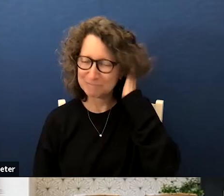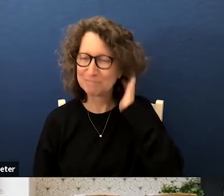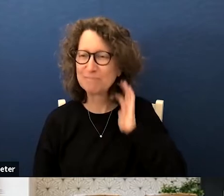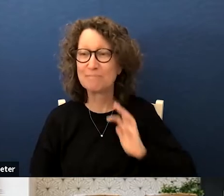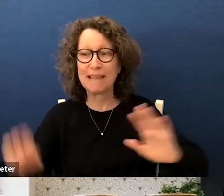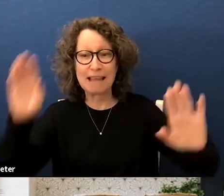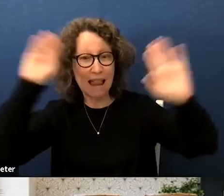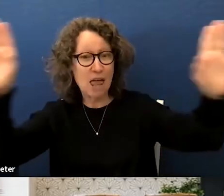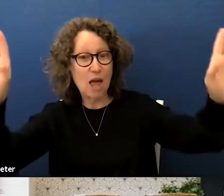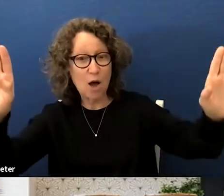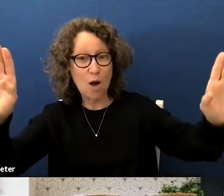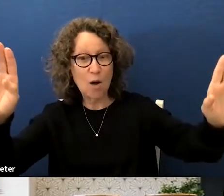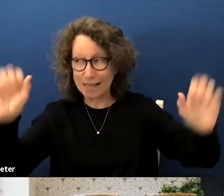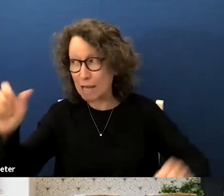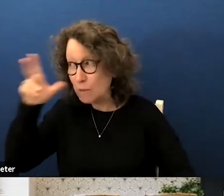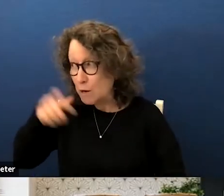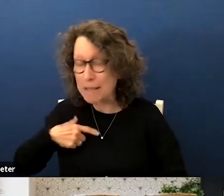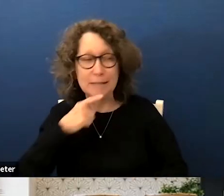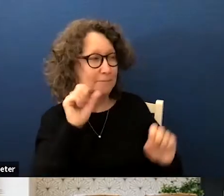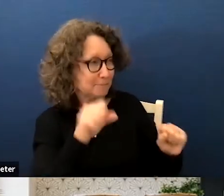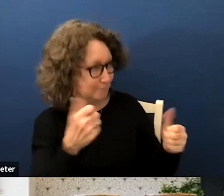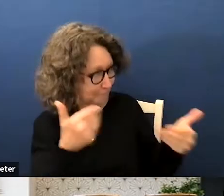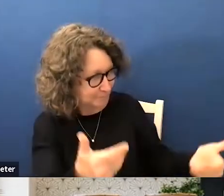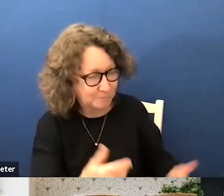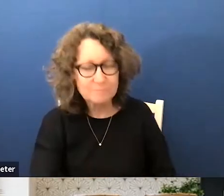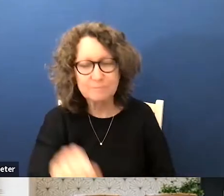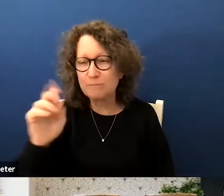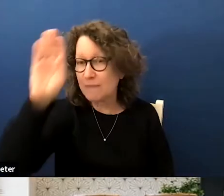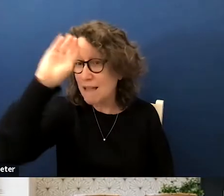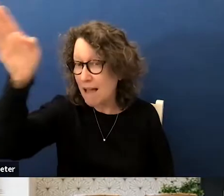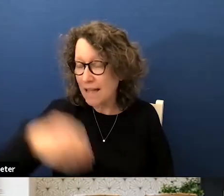hello yes can hear me yes hi